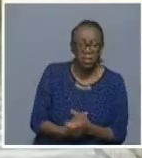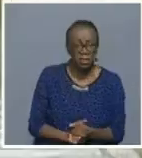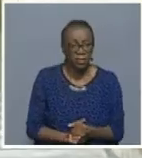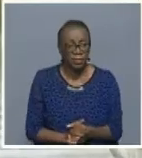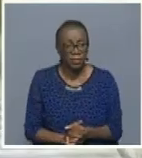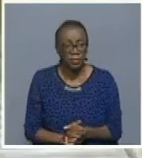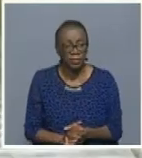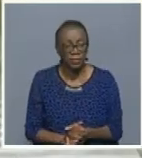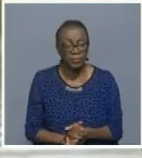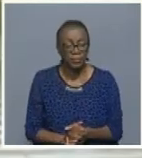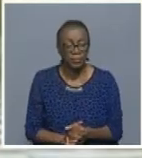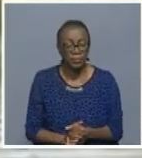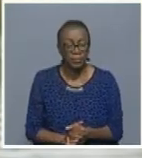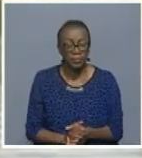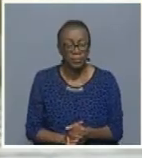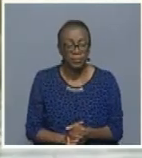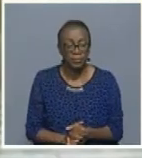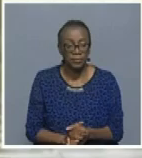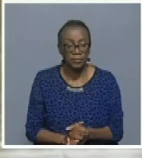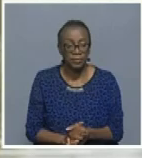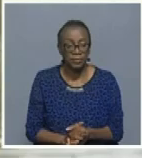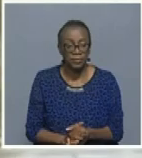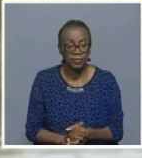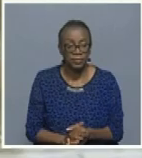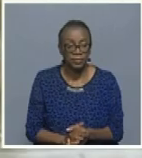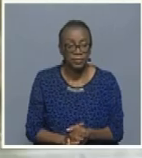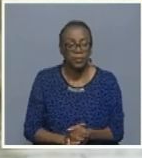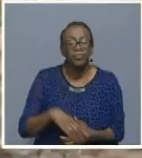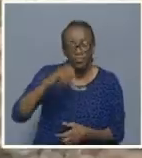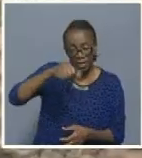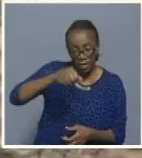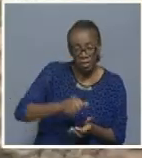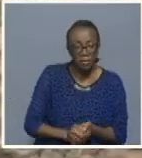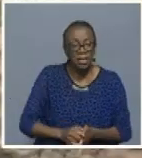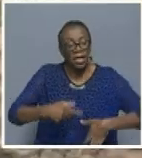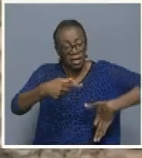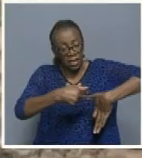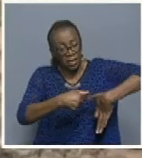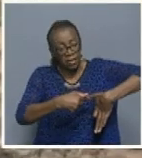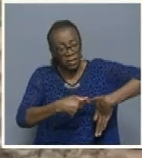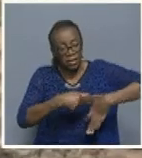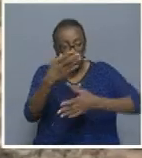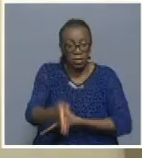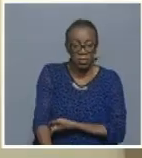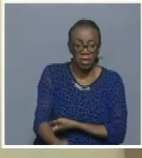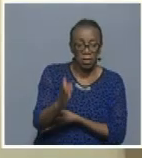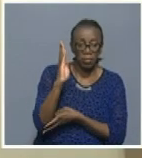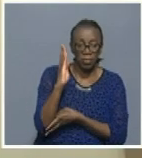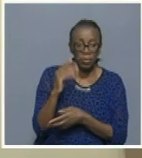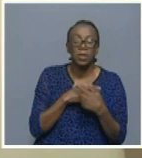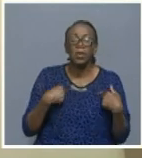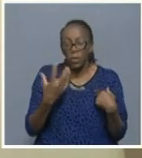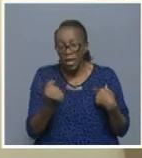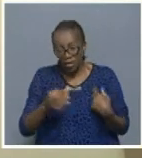Yes, at the Katima-Mulila border post, we have holding cells and they are currently